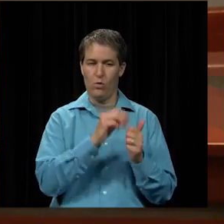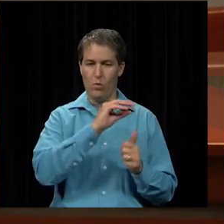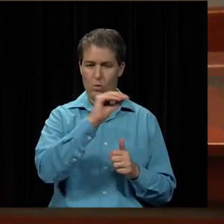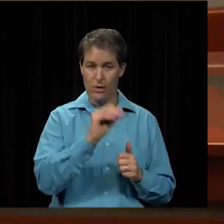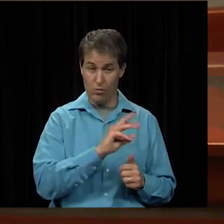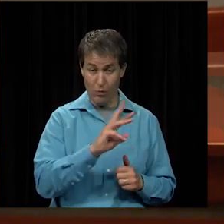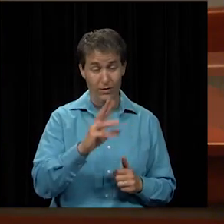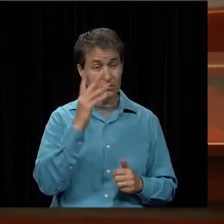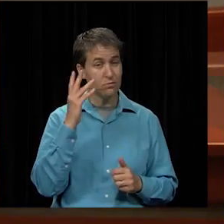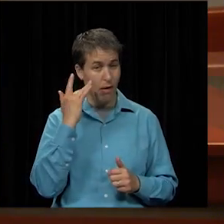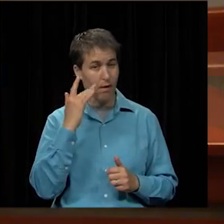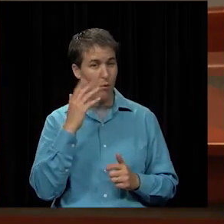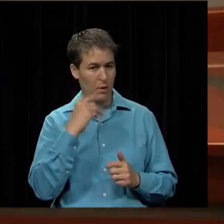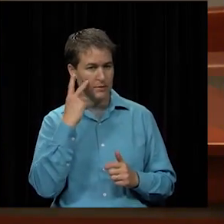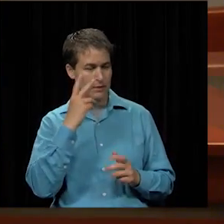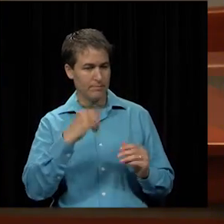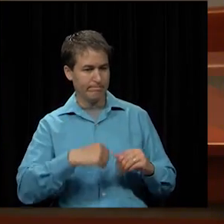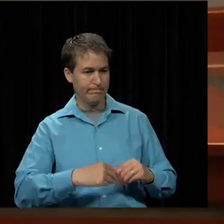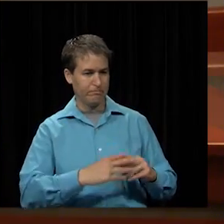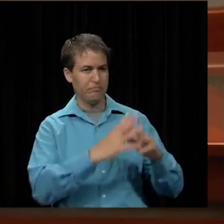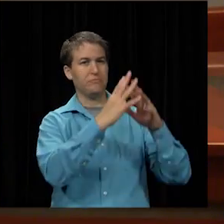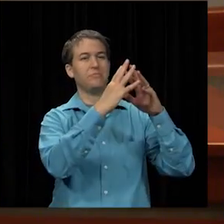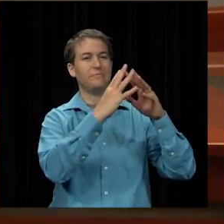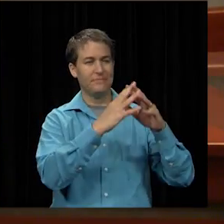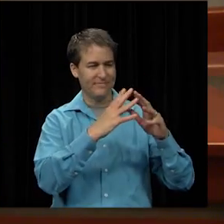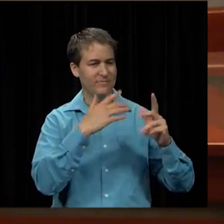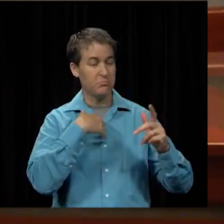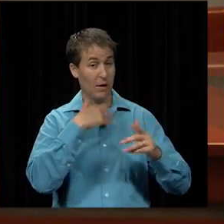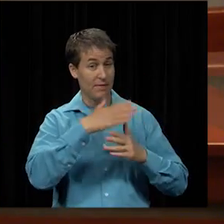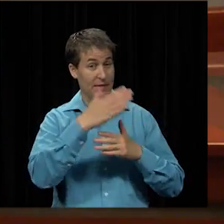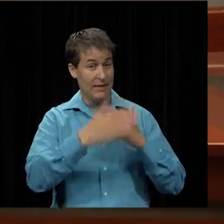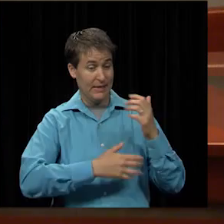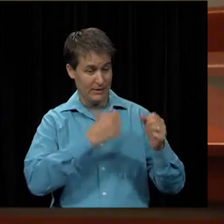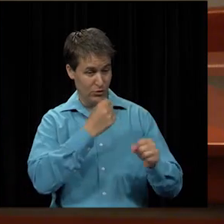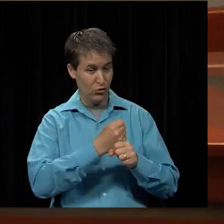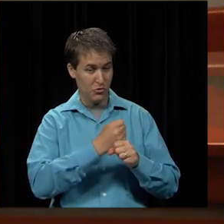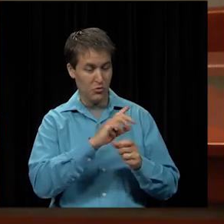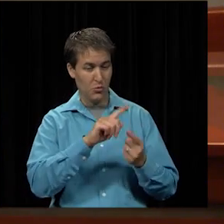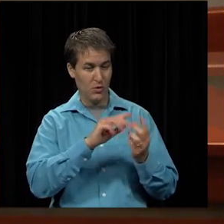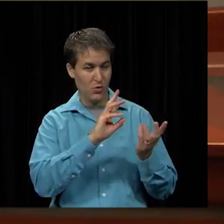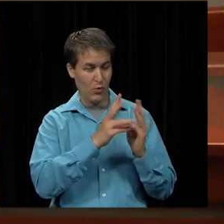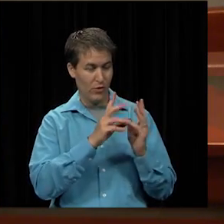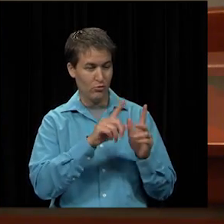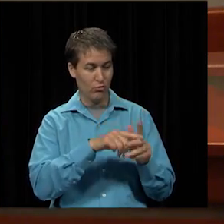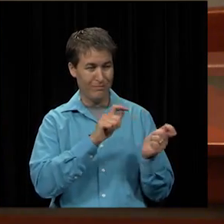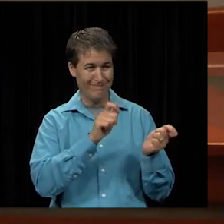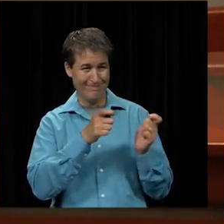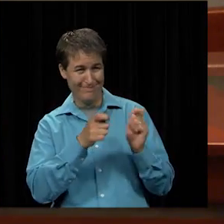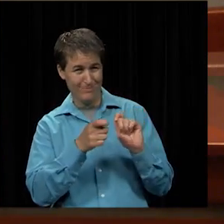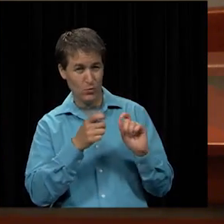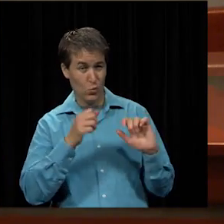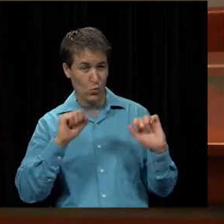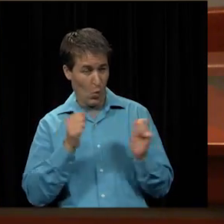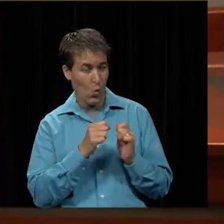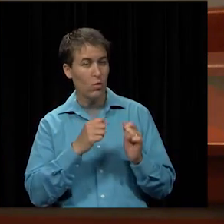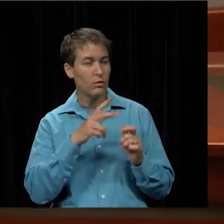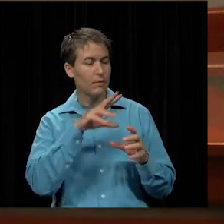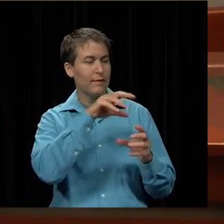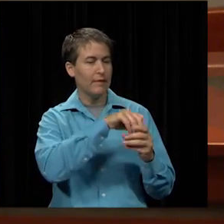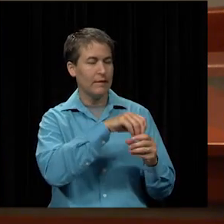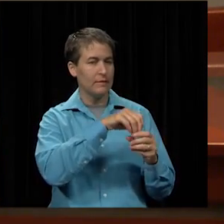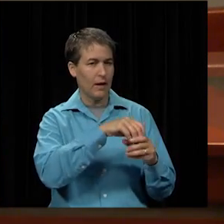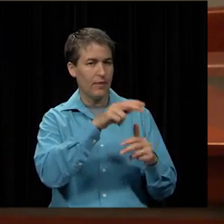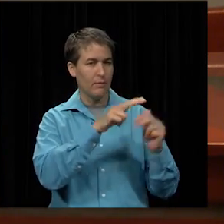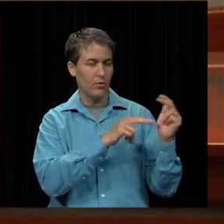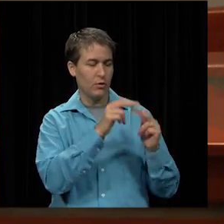we can see it come up out of the ground. And by the end of this year, when the weather starts to turn, we can be inside and start to